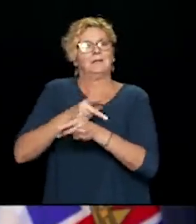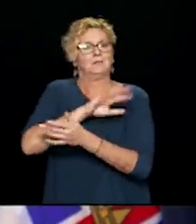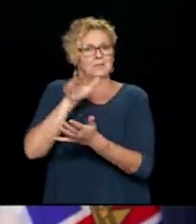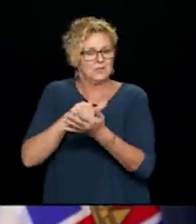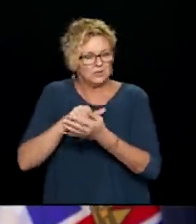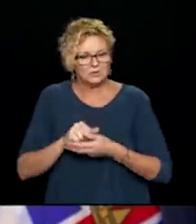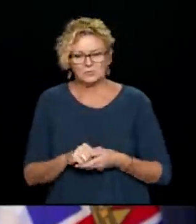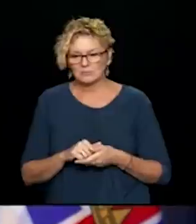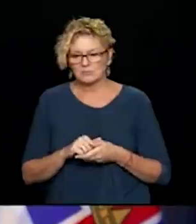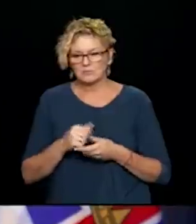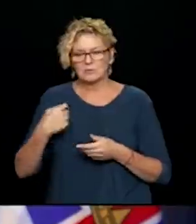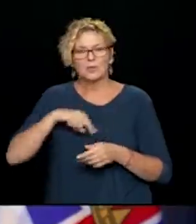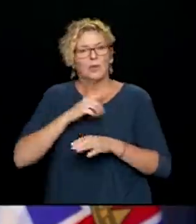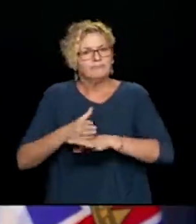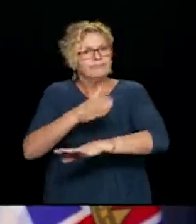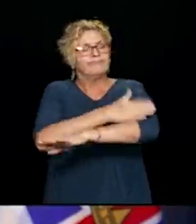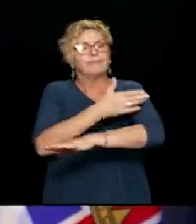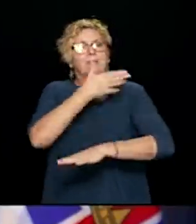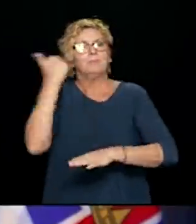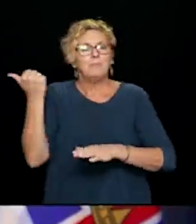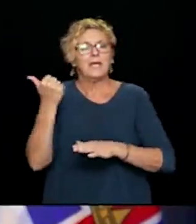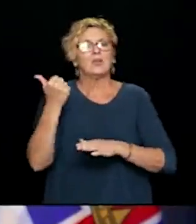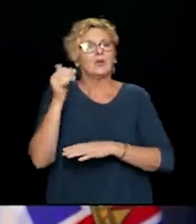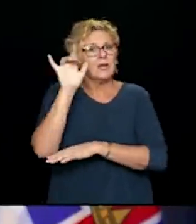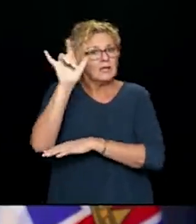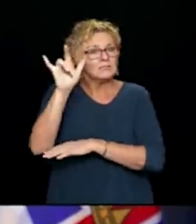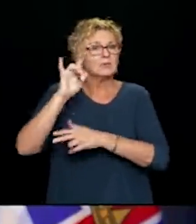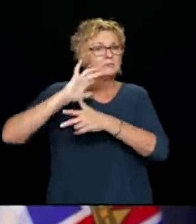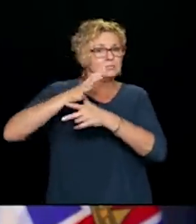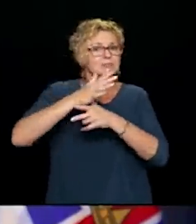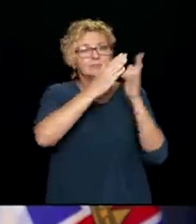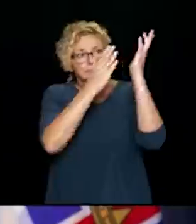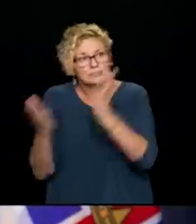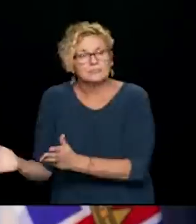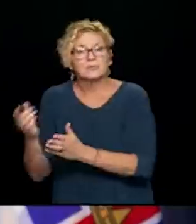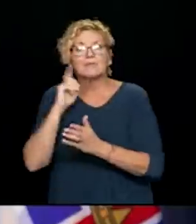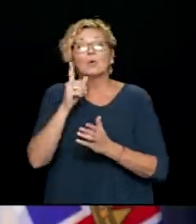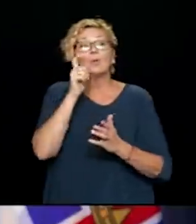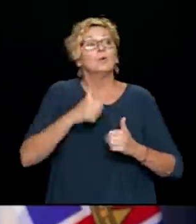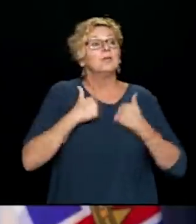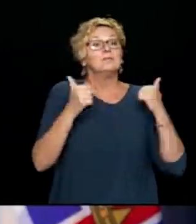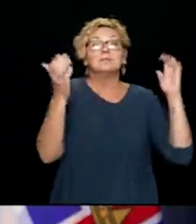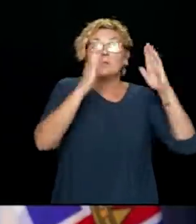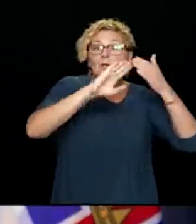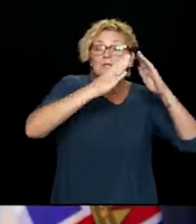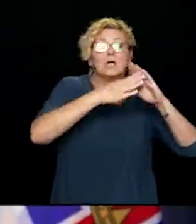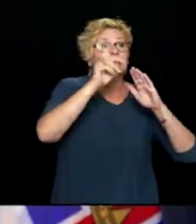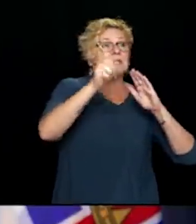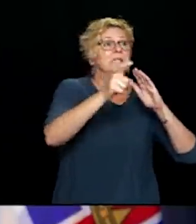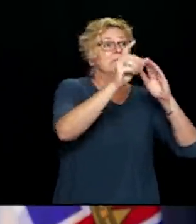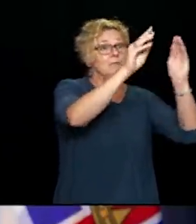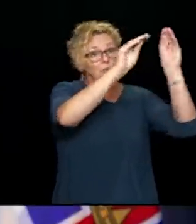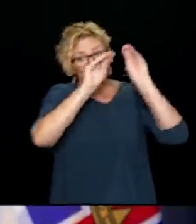transportation in rural, remote and indigenous communities. We are prepared by reducing the chance for transmission in hospital through hospital